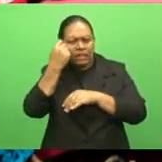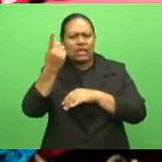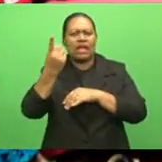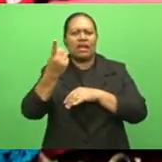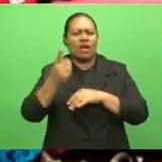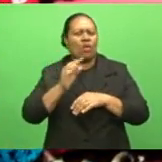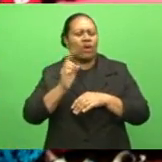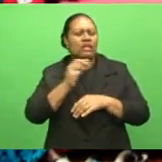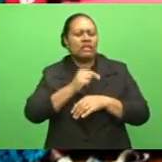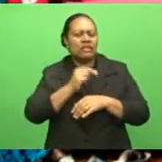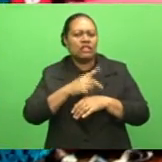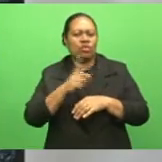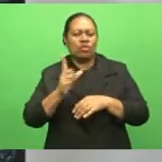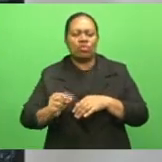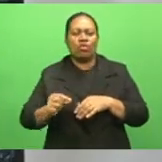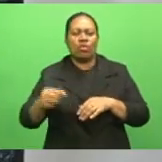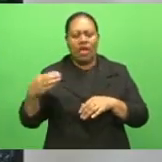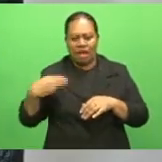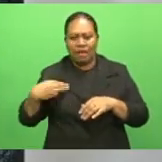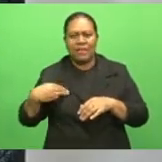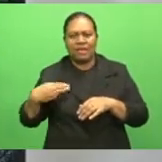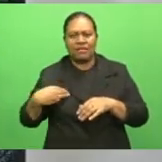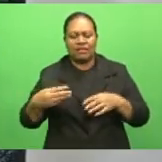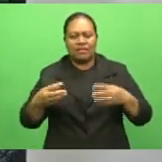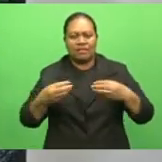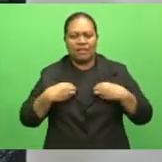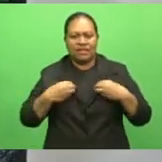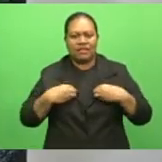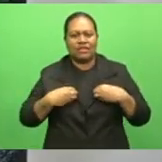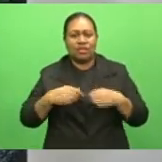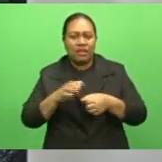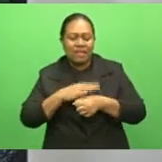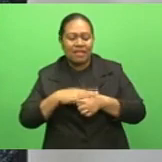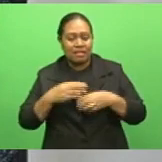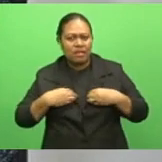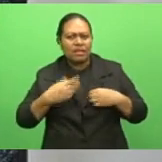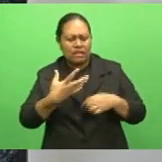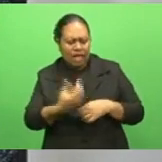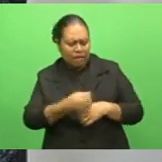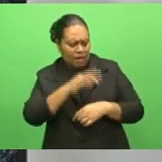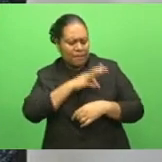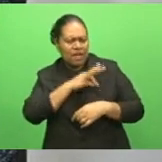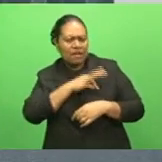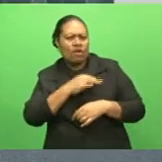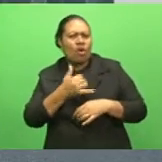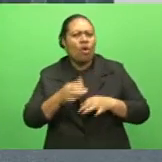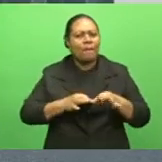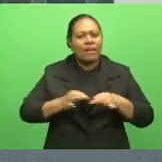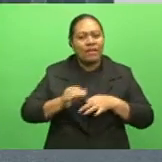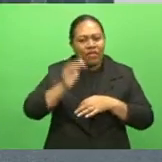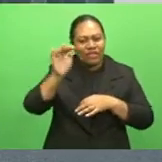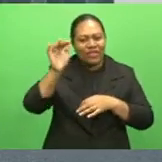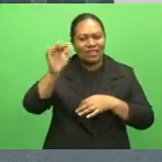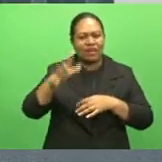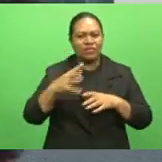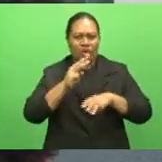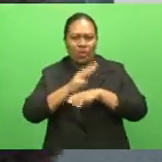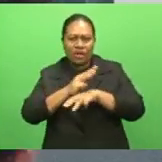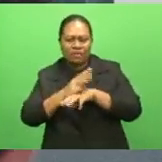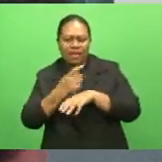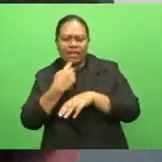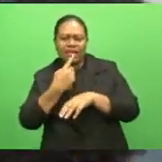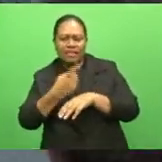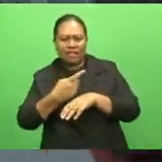run a healthy business, how to determine when a business is making a profit, and how to plan for the future. Westpac Fiji's chief